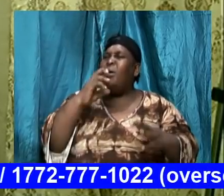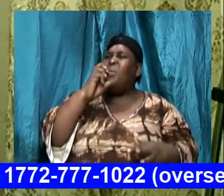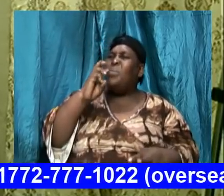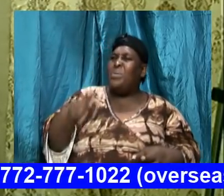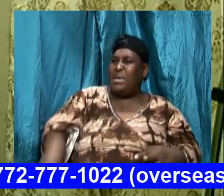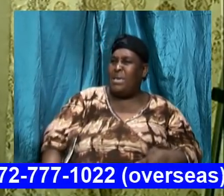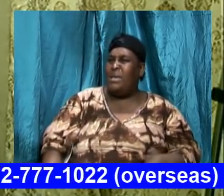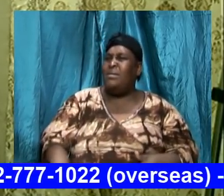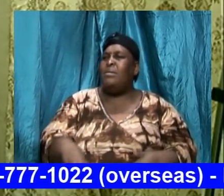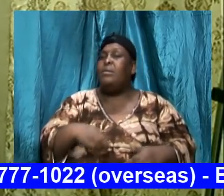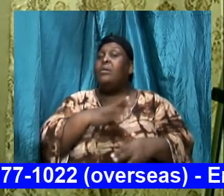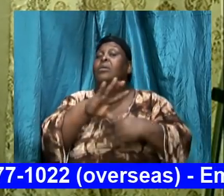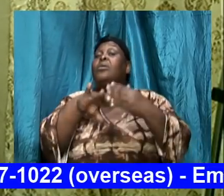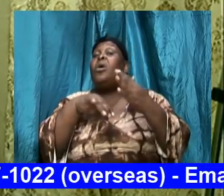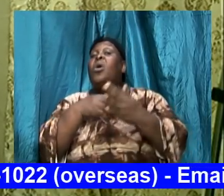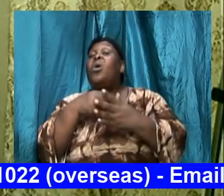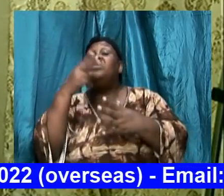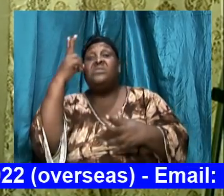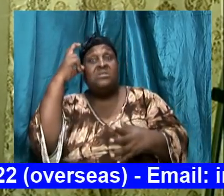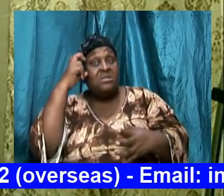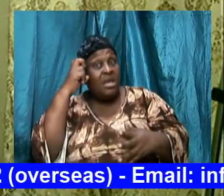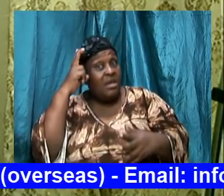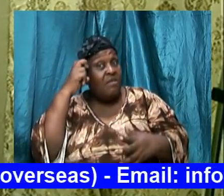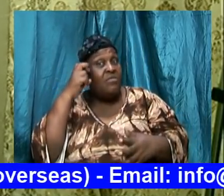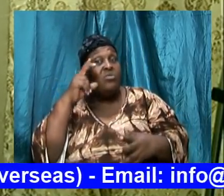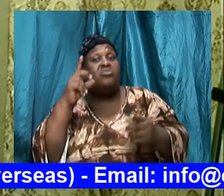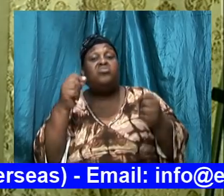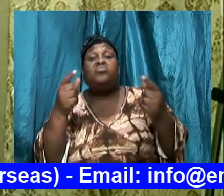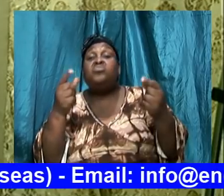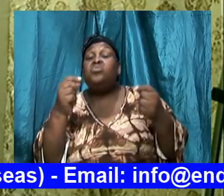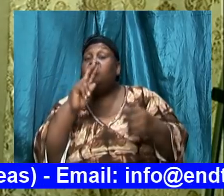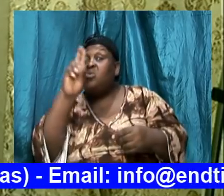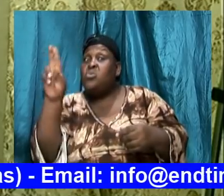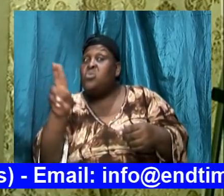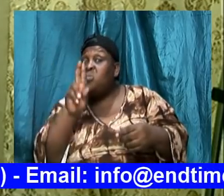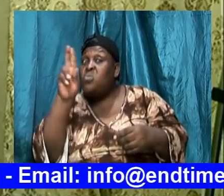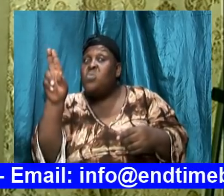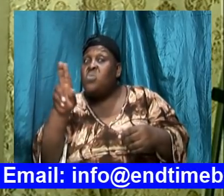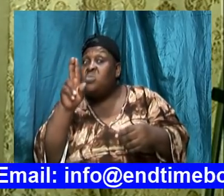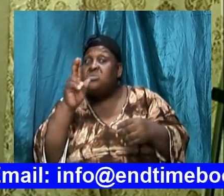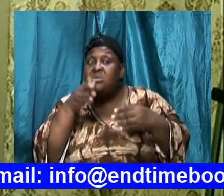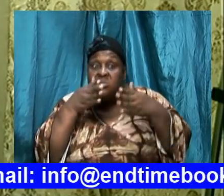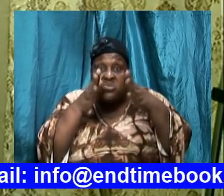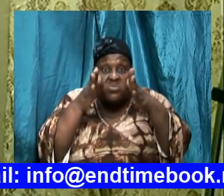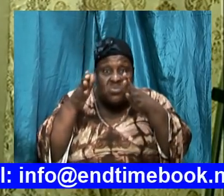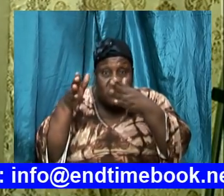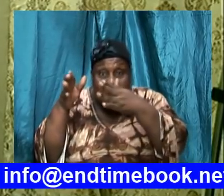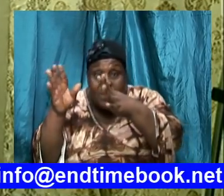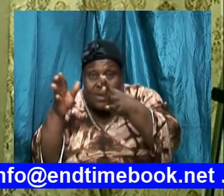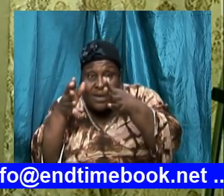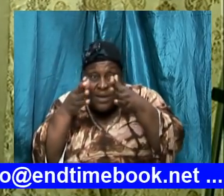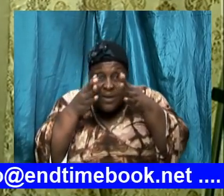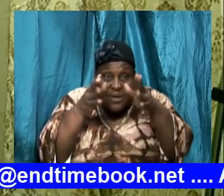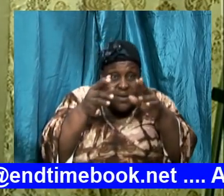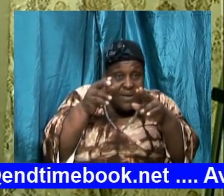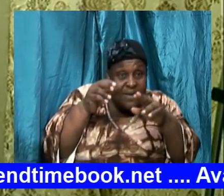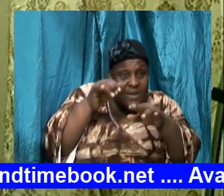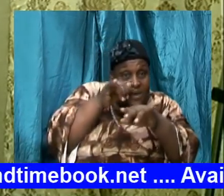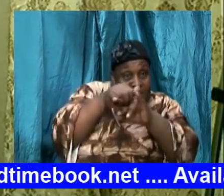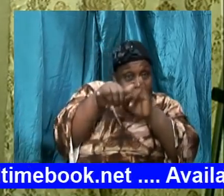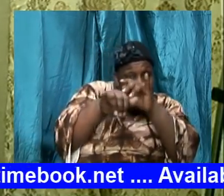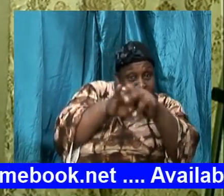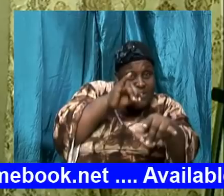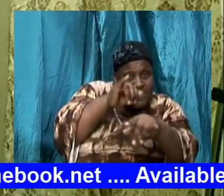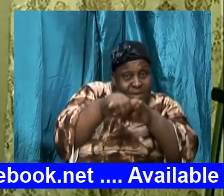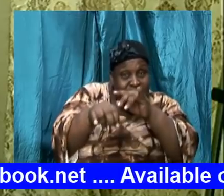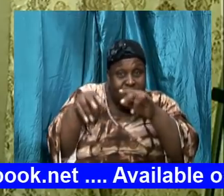but all that the devil is doing is using his strategy of identifying the unsurrendered areas in